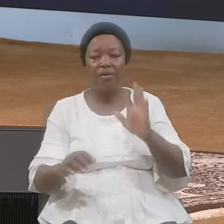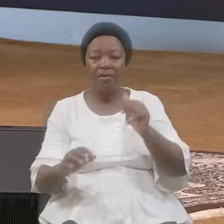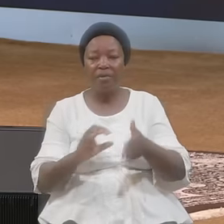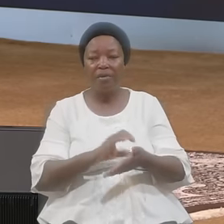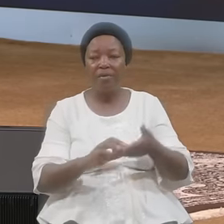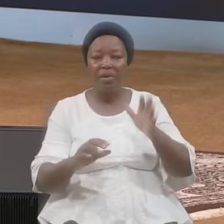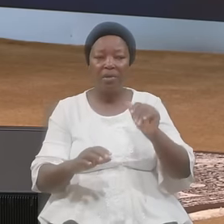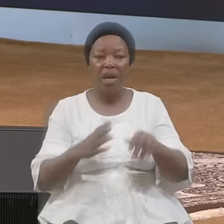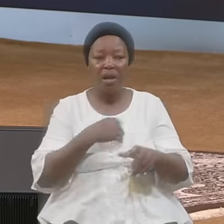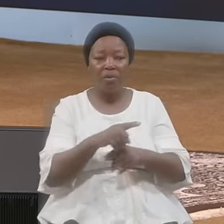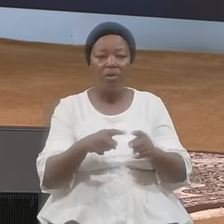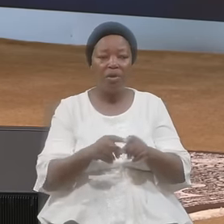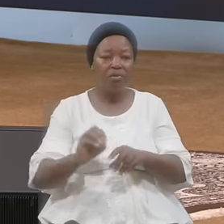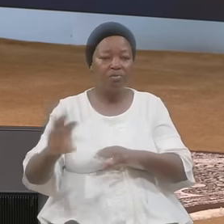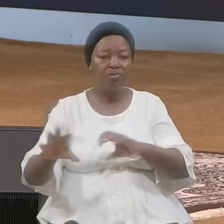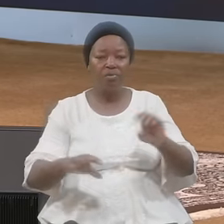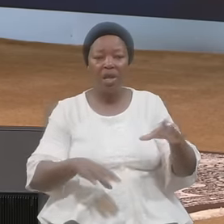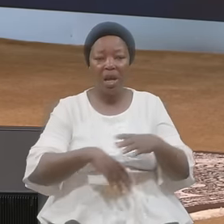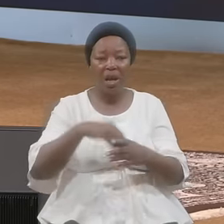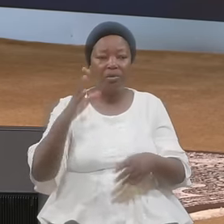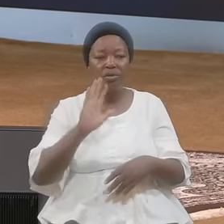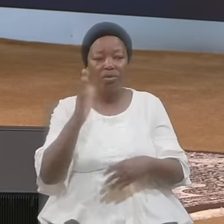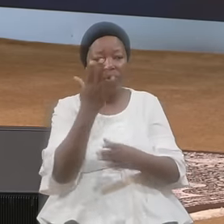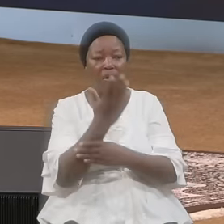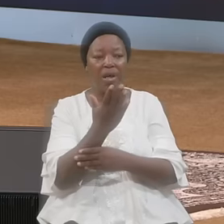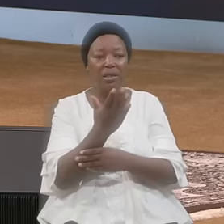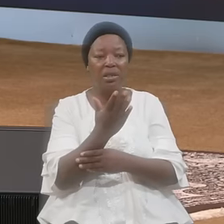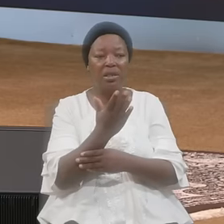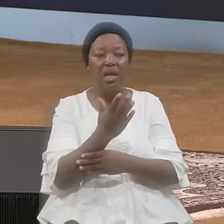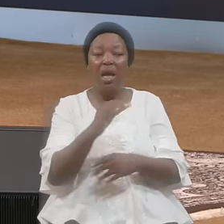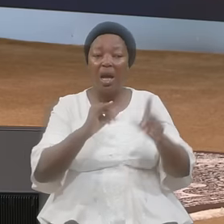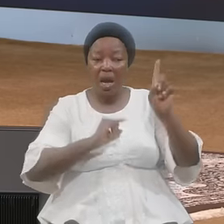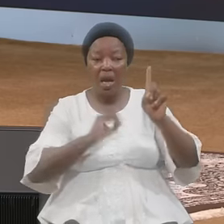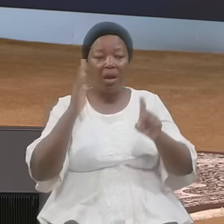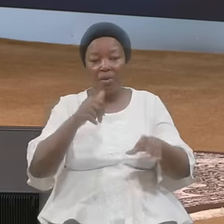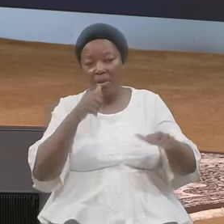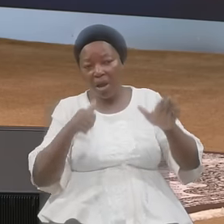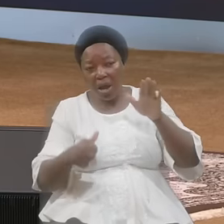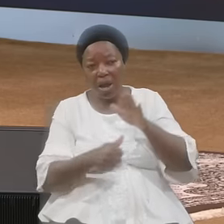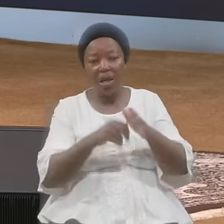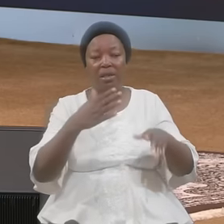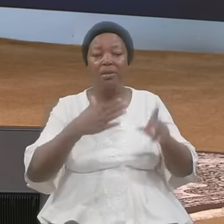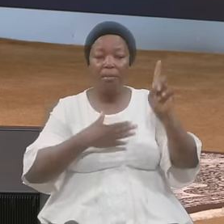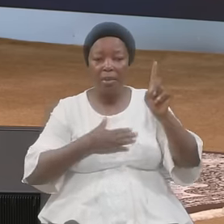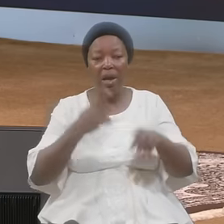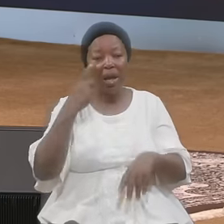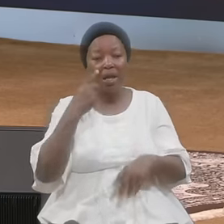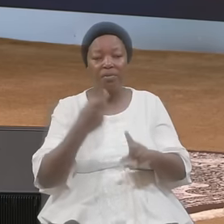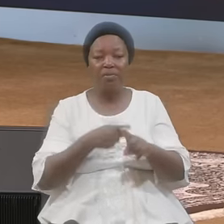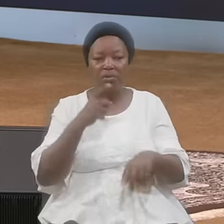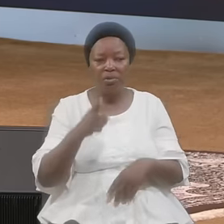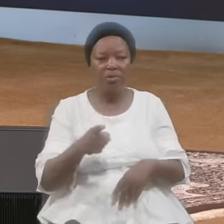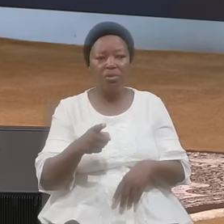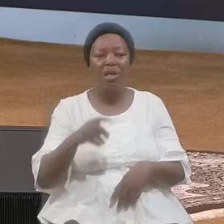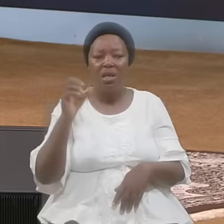When Forth Your Hands I Will Hide Mine Eyes From You